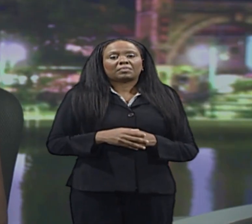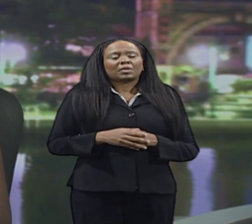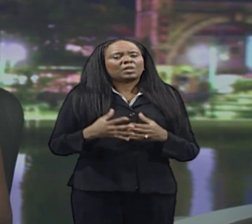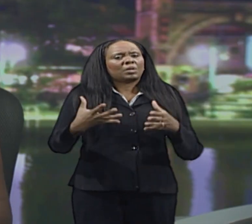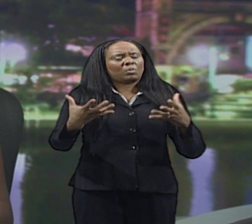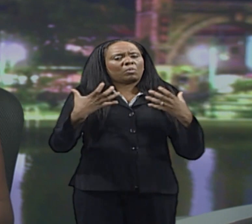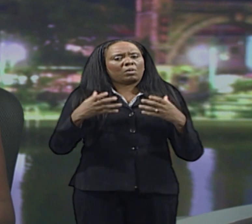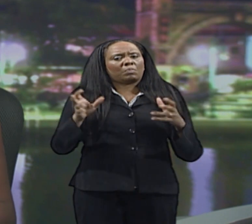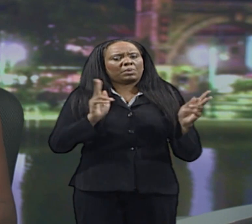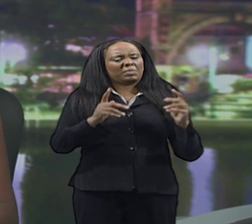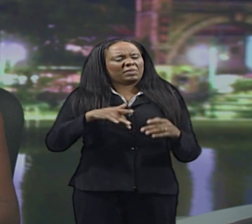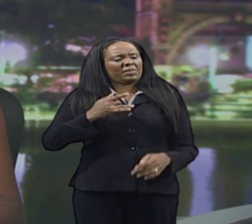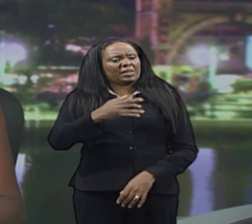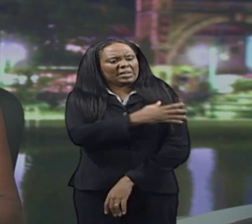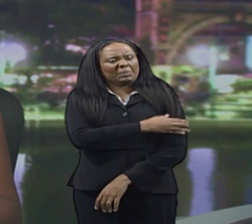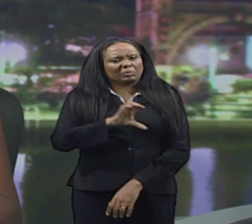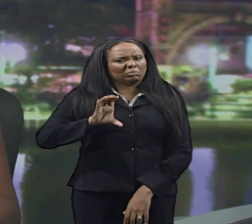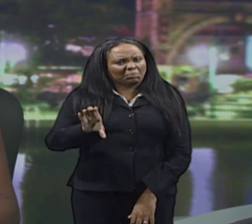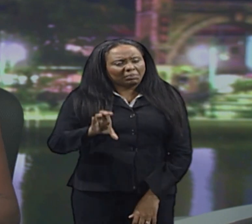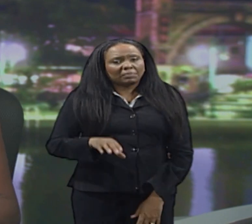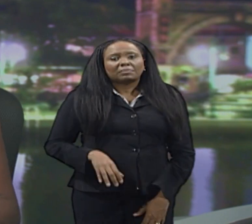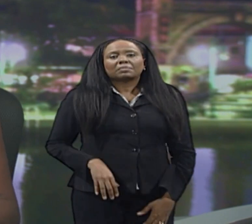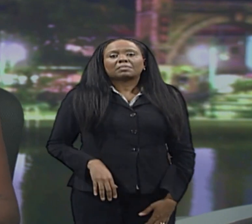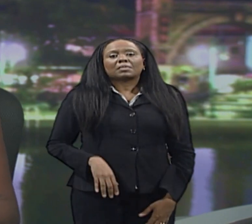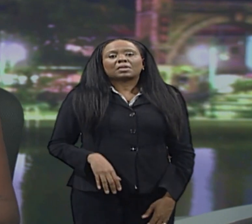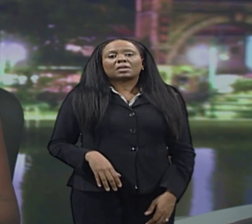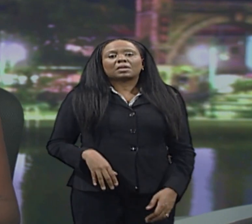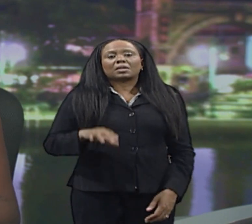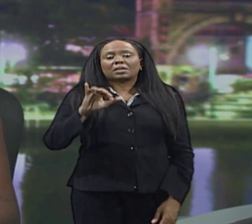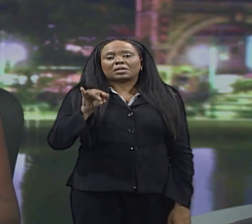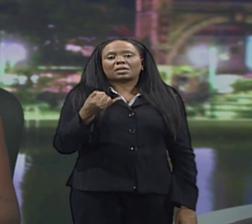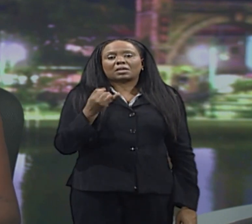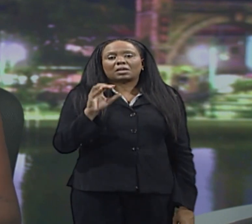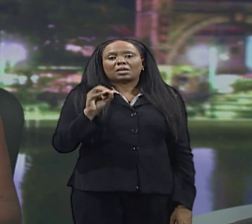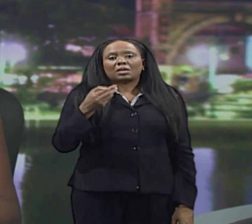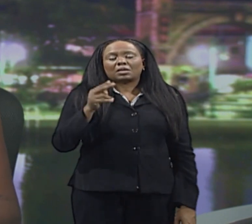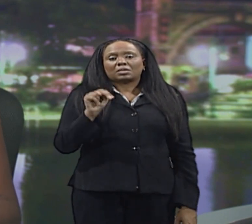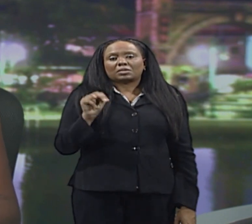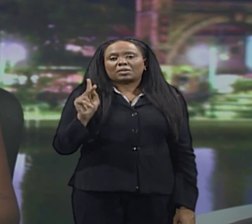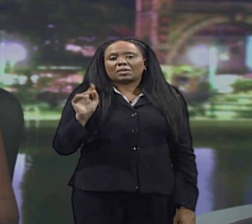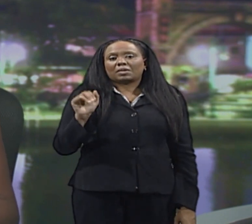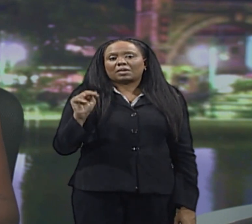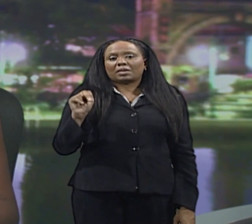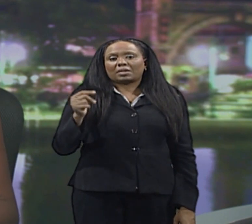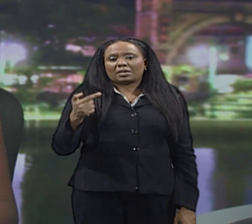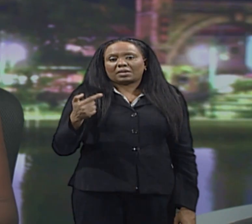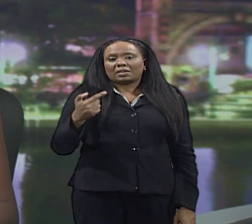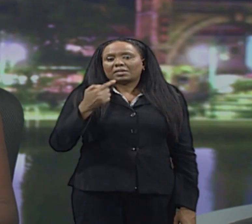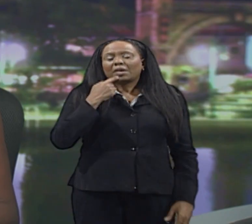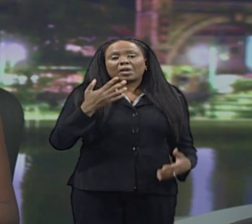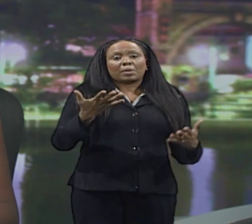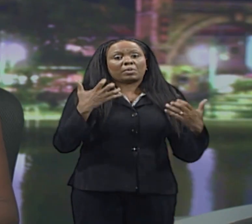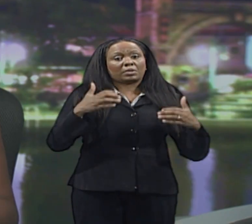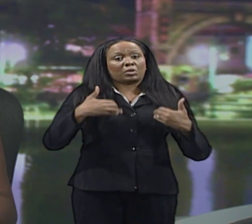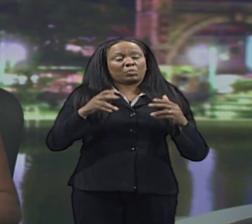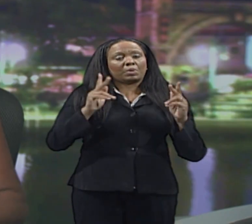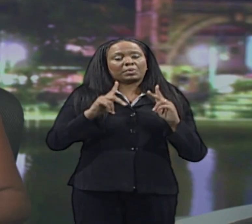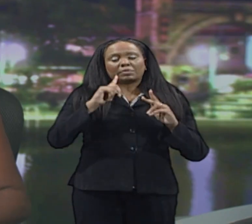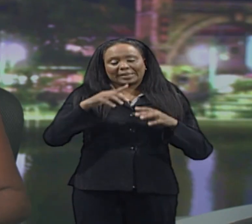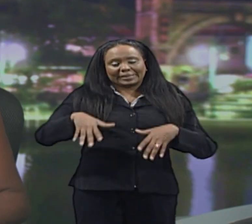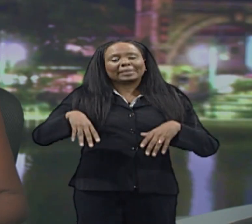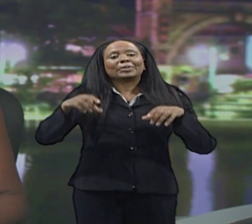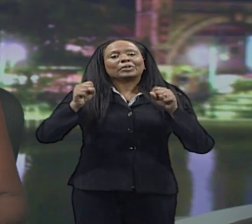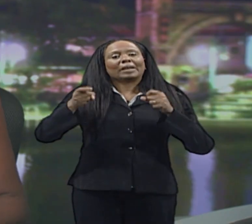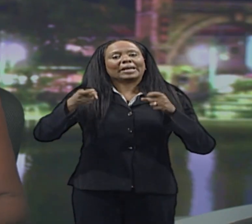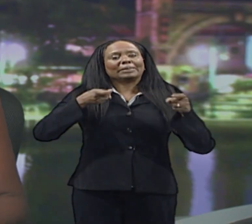at the centre of the party's mandate, the party's candidate for St. Philip West, John King, is looking to the youth to take up the mantle